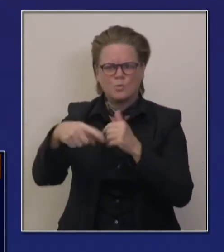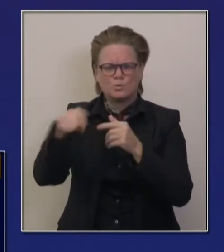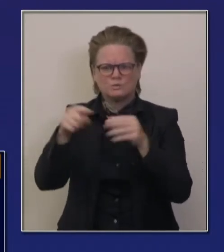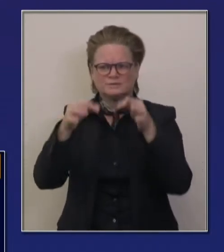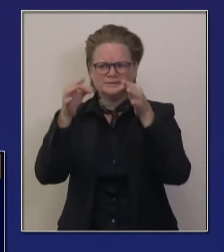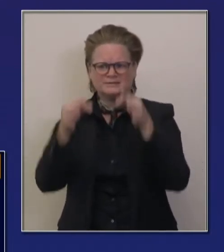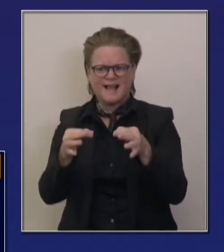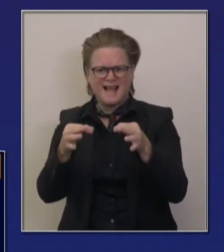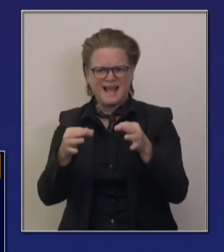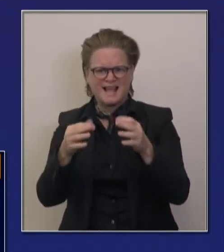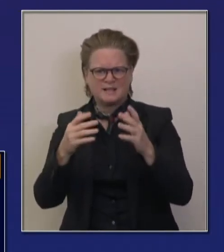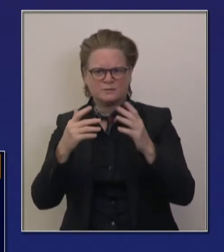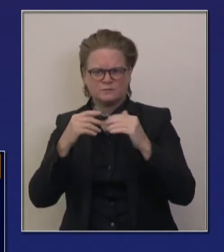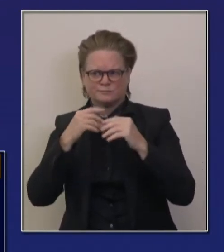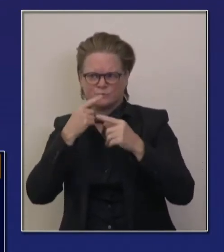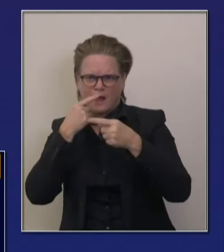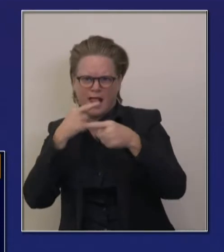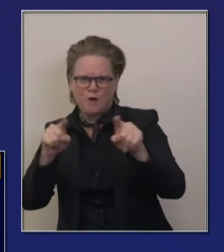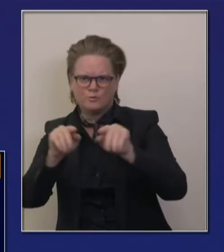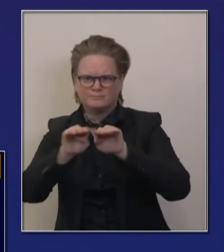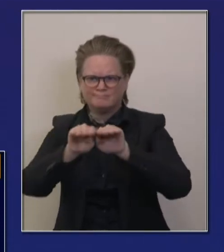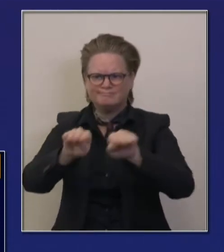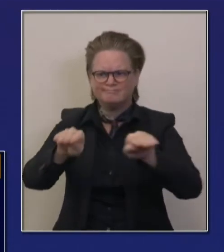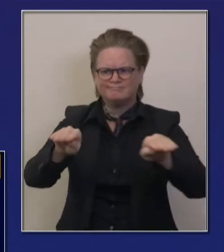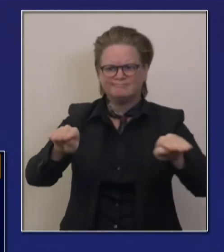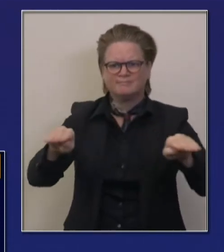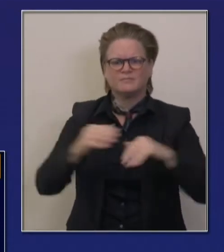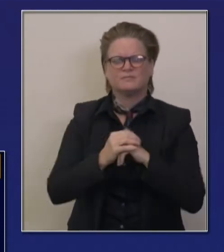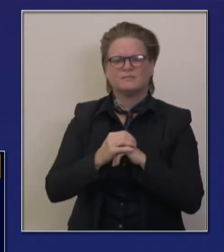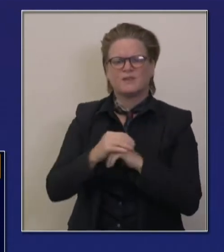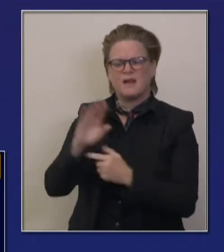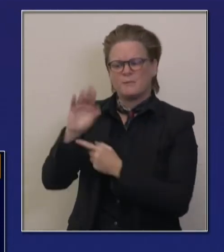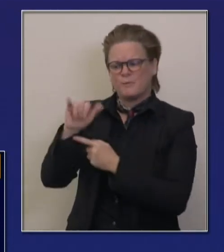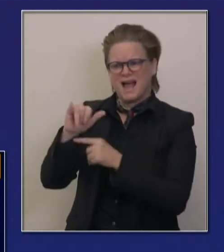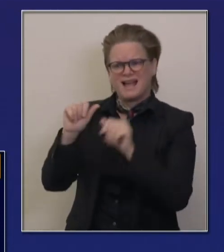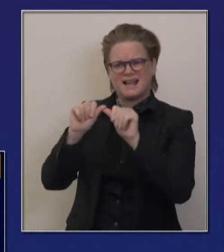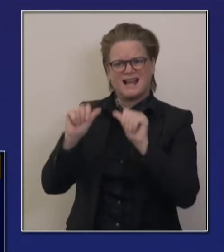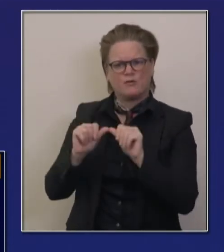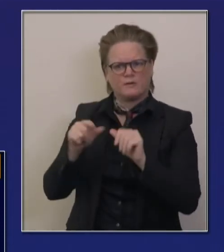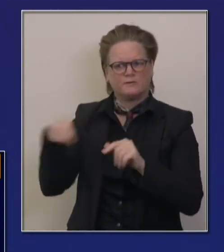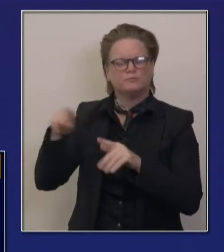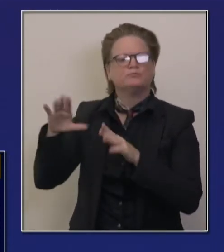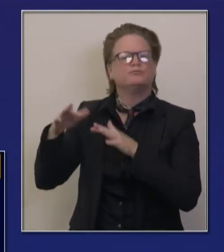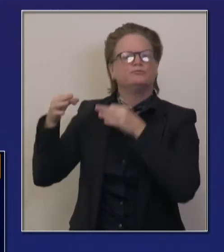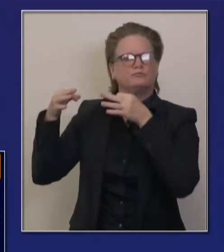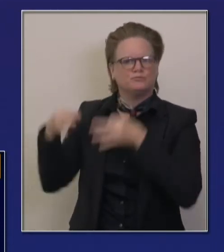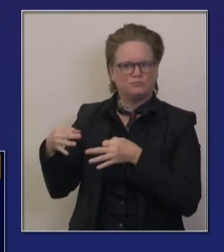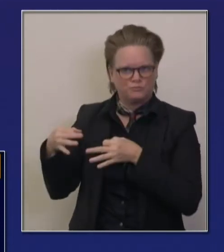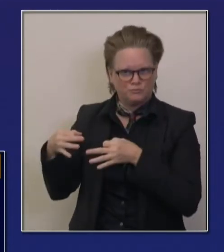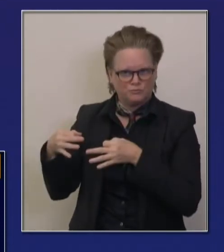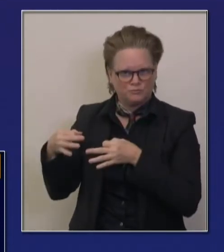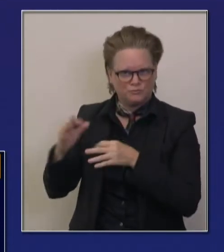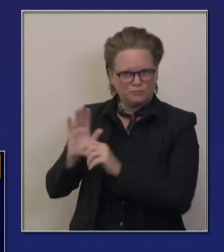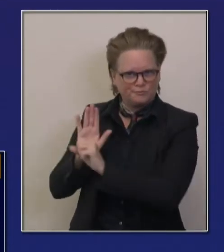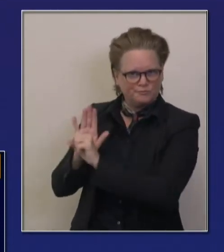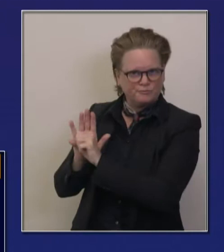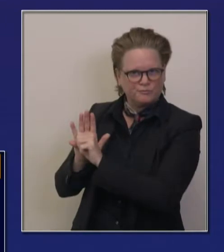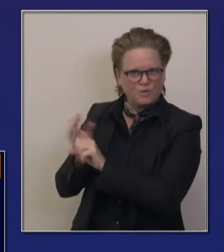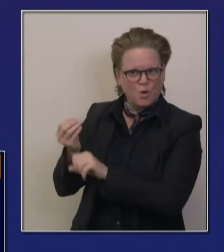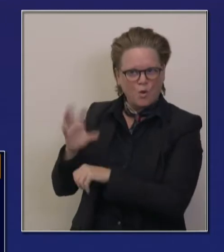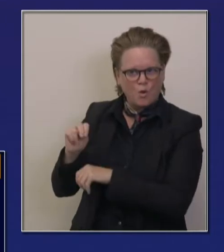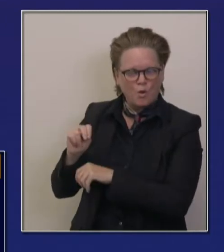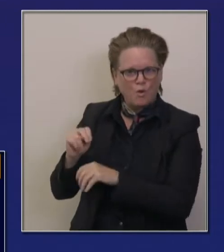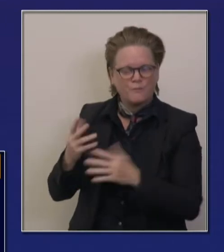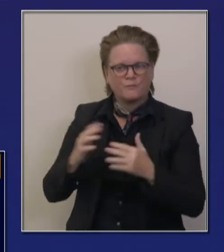moved, but not pursuant to state orders, pursuant to their own local health orders. Greater Sacramento has not